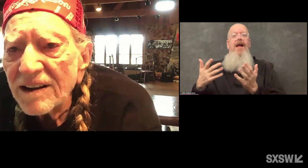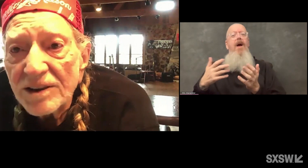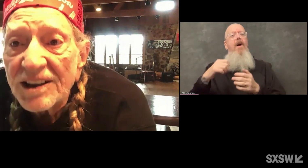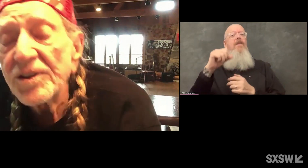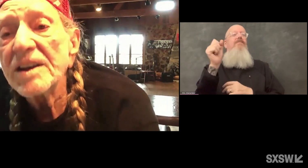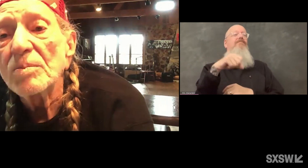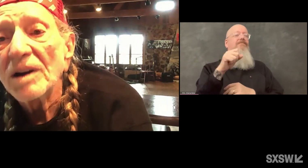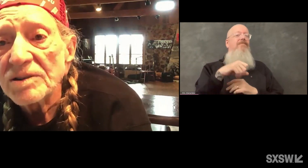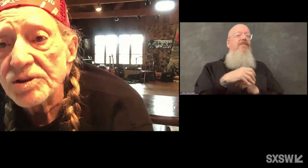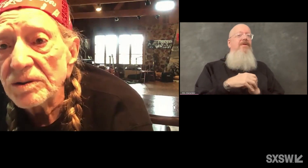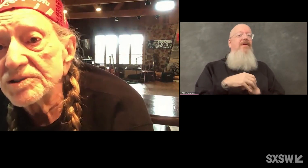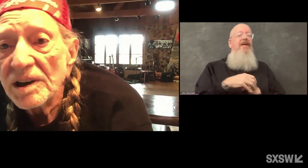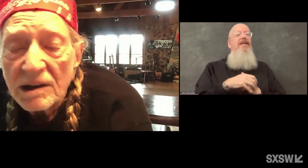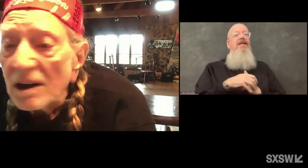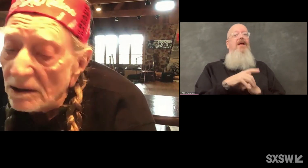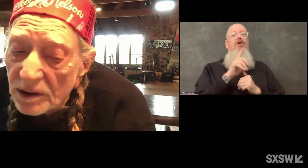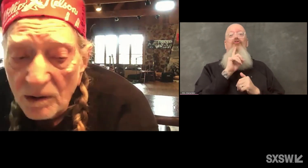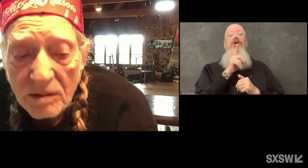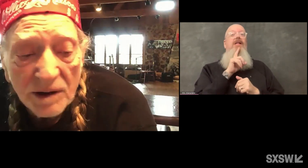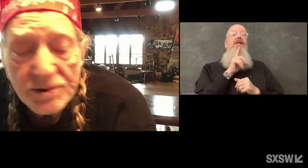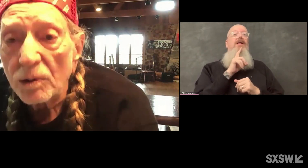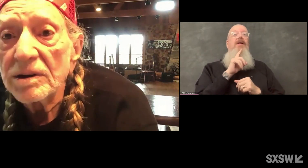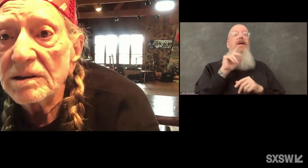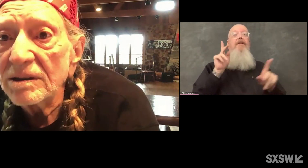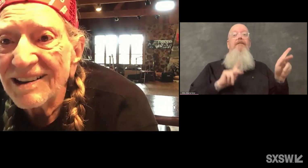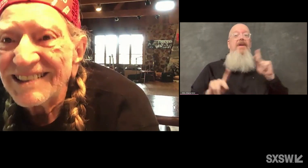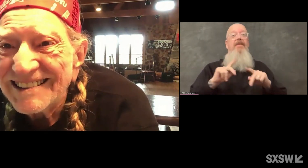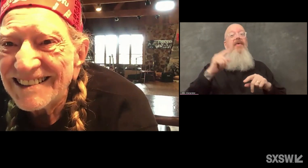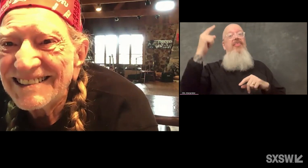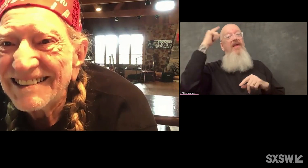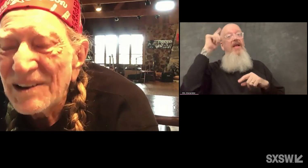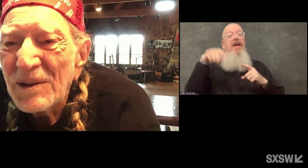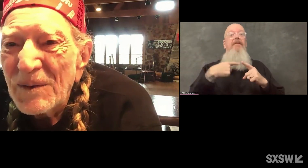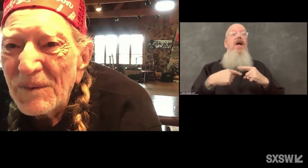the fact that they think about you is, you know, that's great.